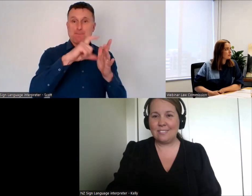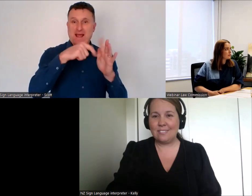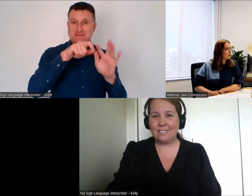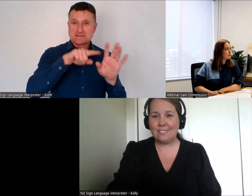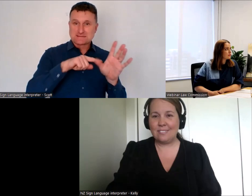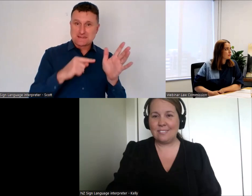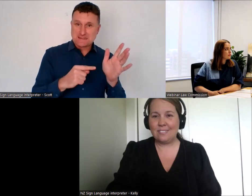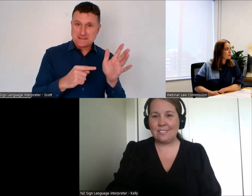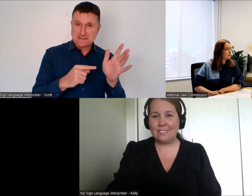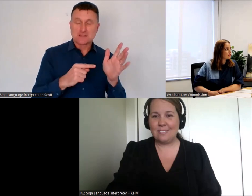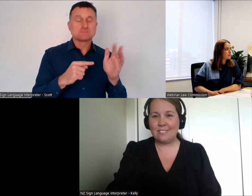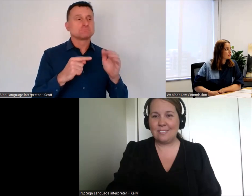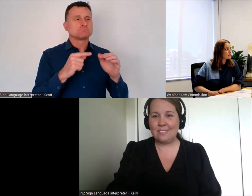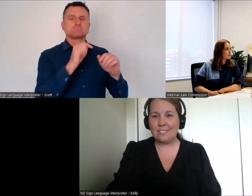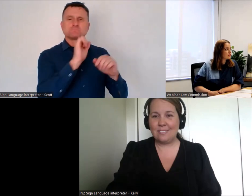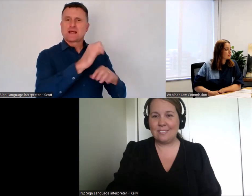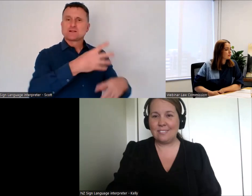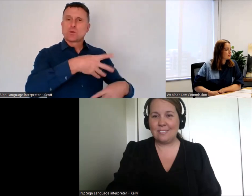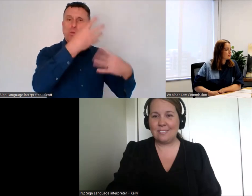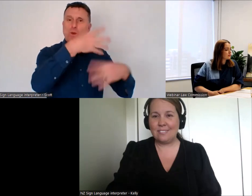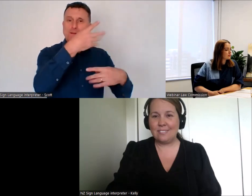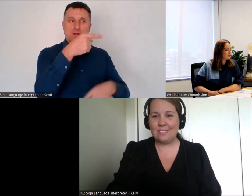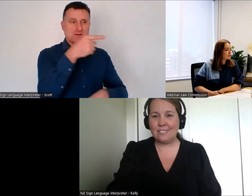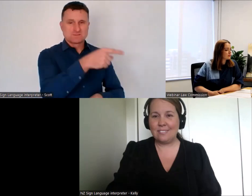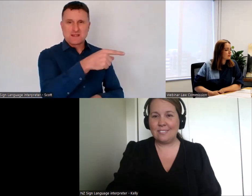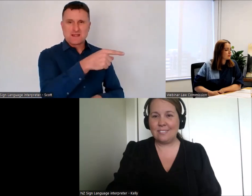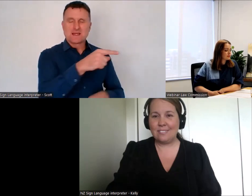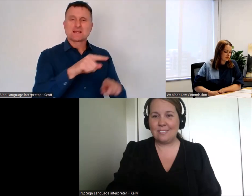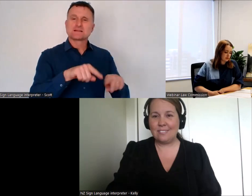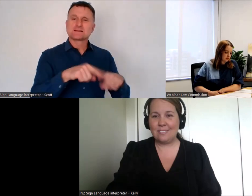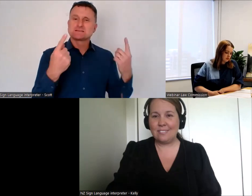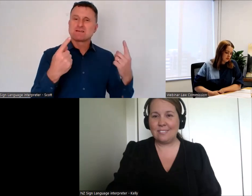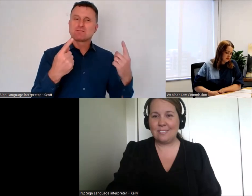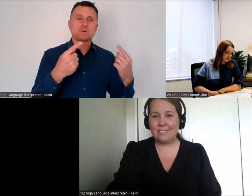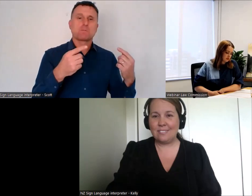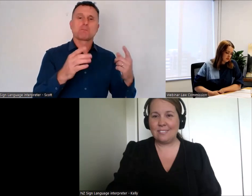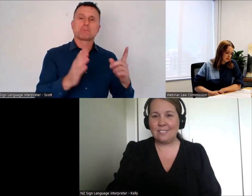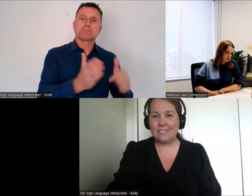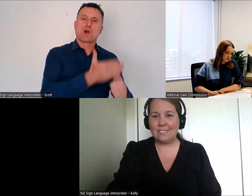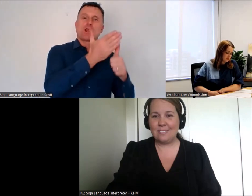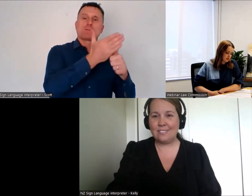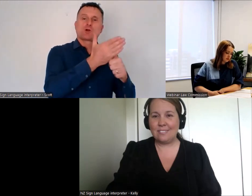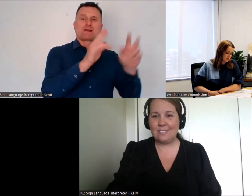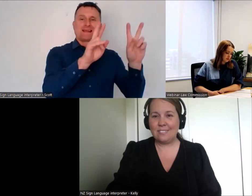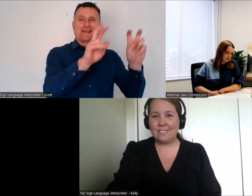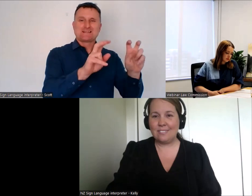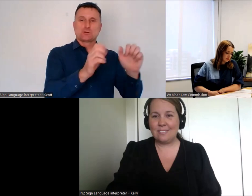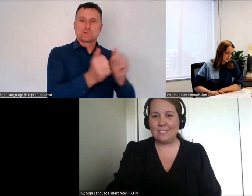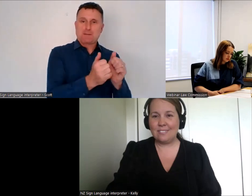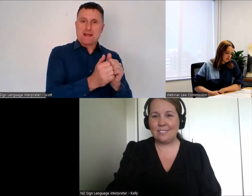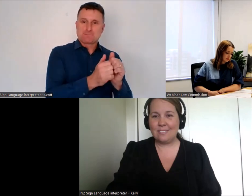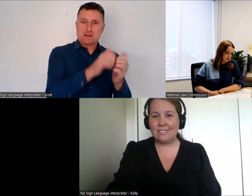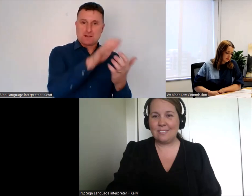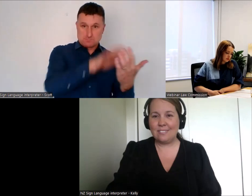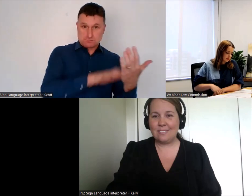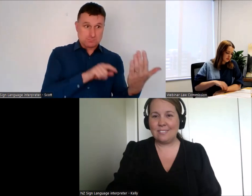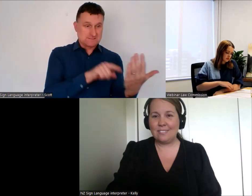to access our preliminary issues paper and the summary and we'll formats and there's also some